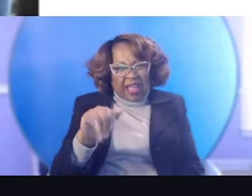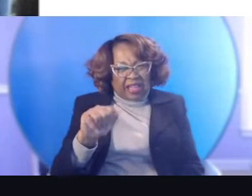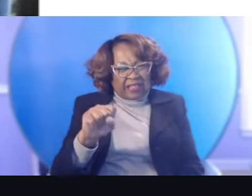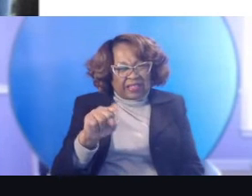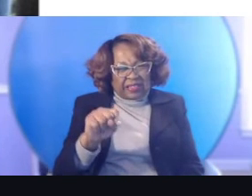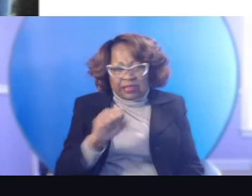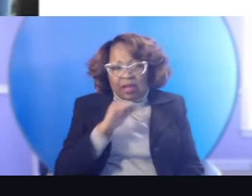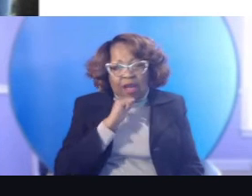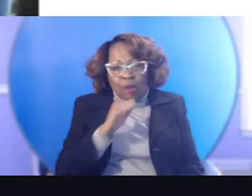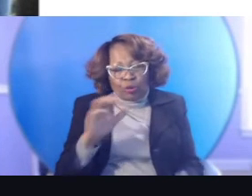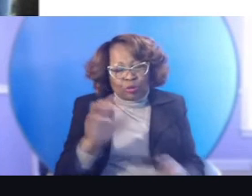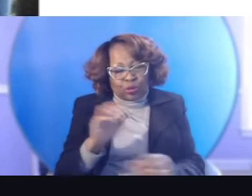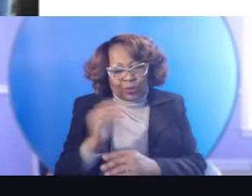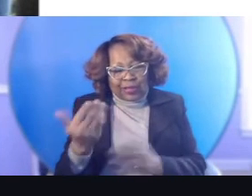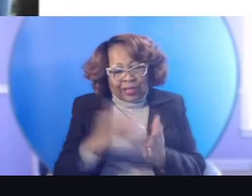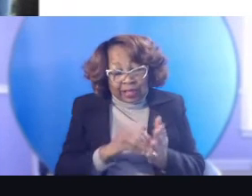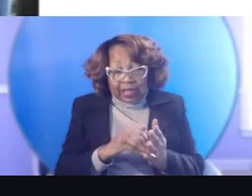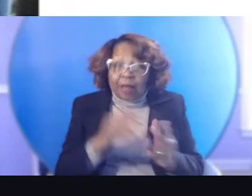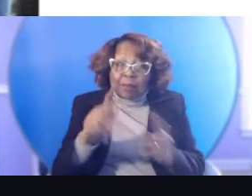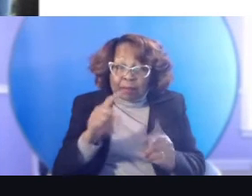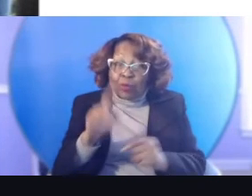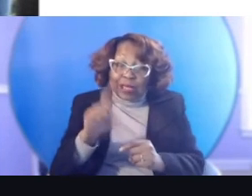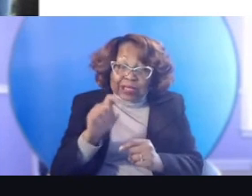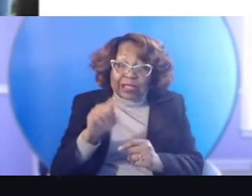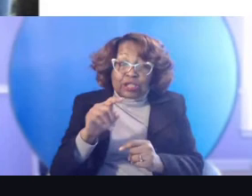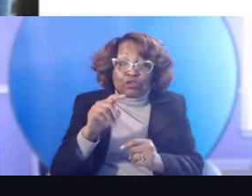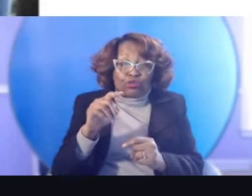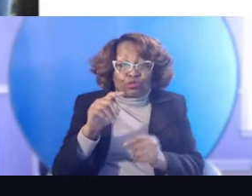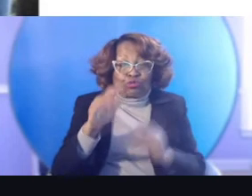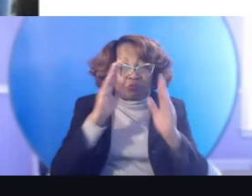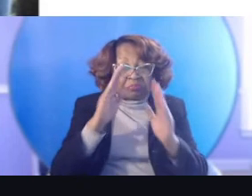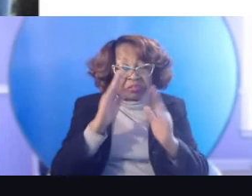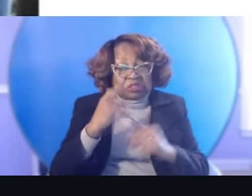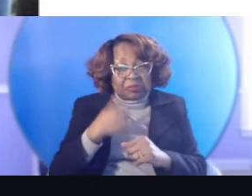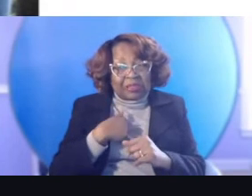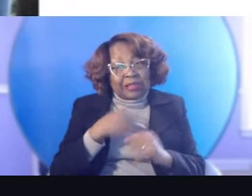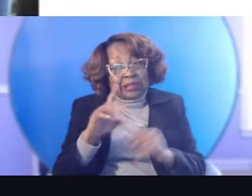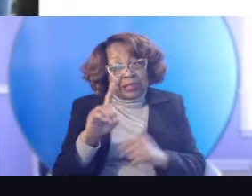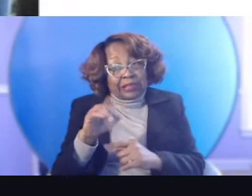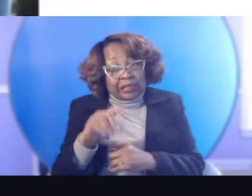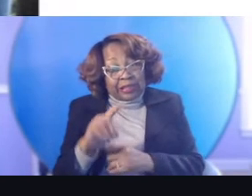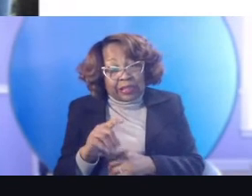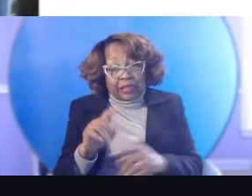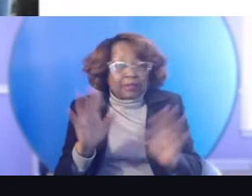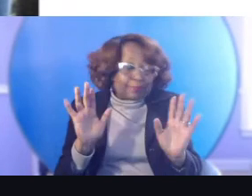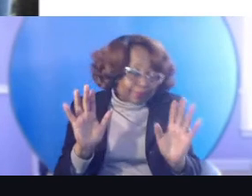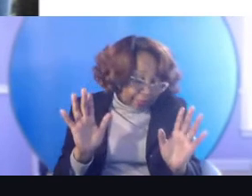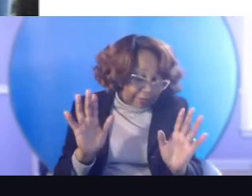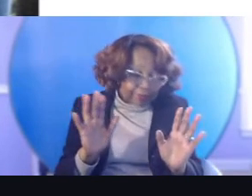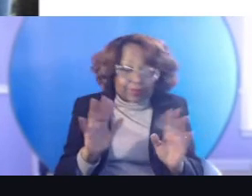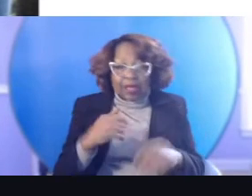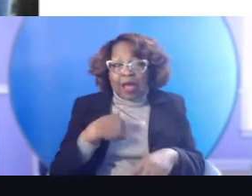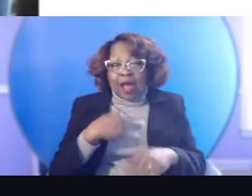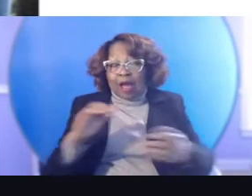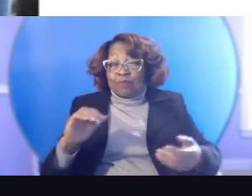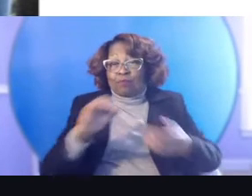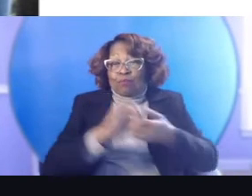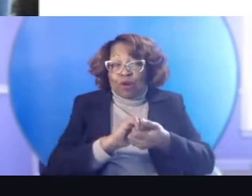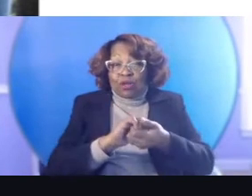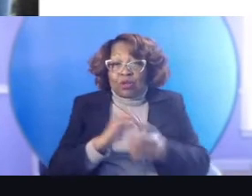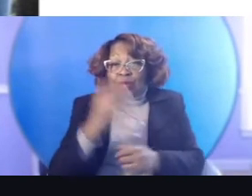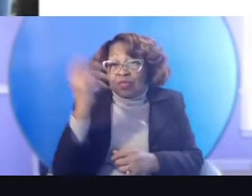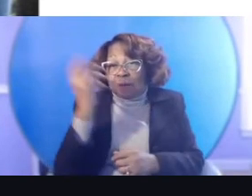who needed to hear me were able to hear me and that's that. Um, I've also partnered with pretty amazing people.